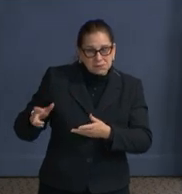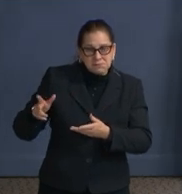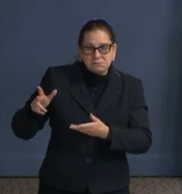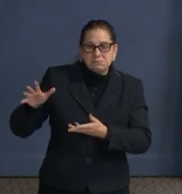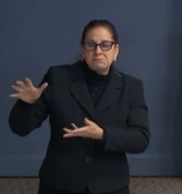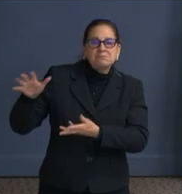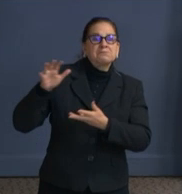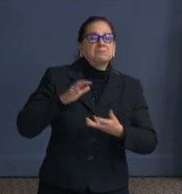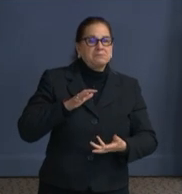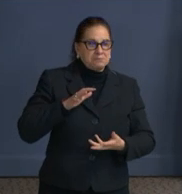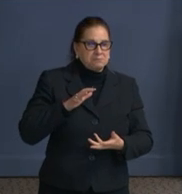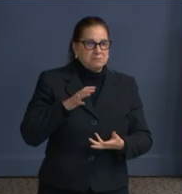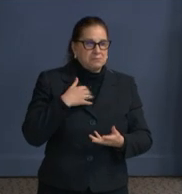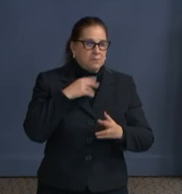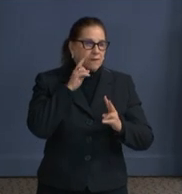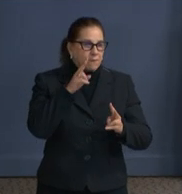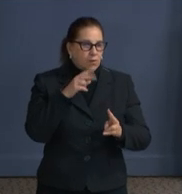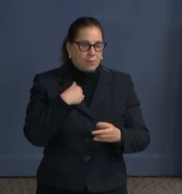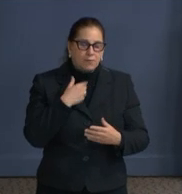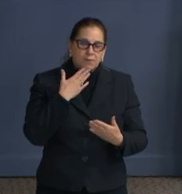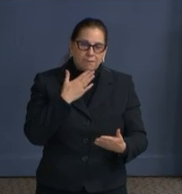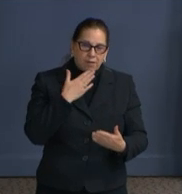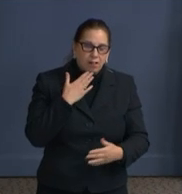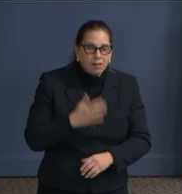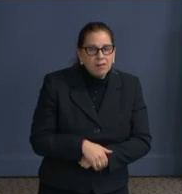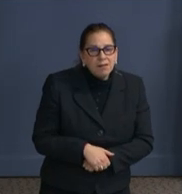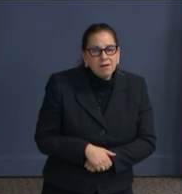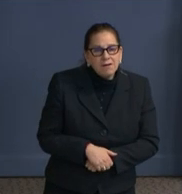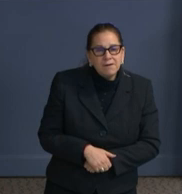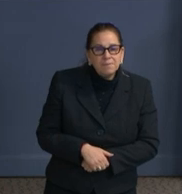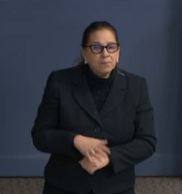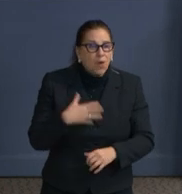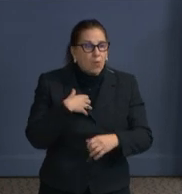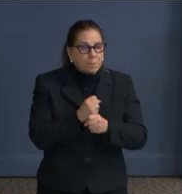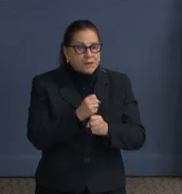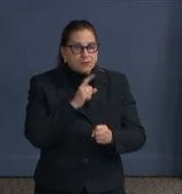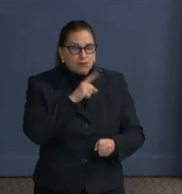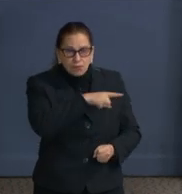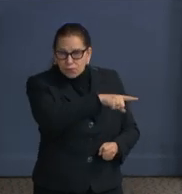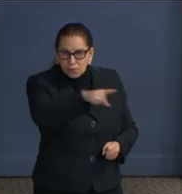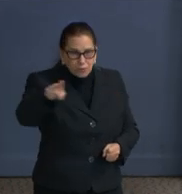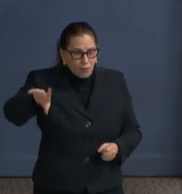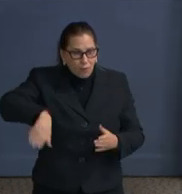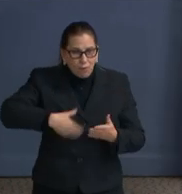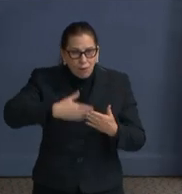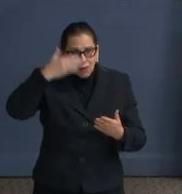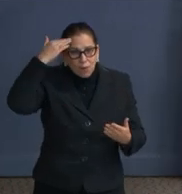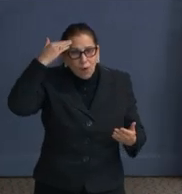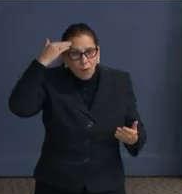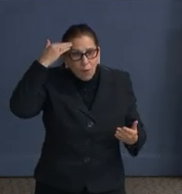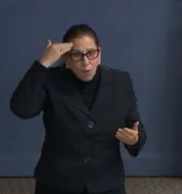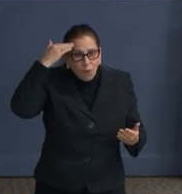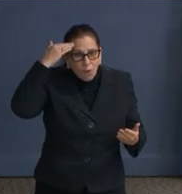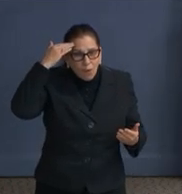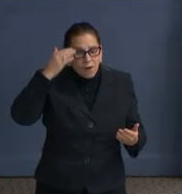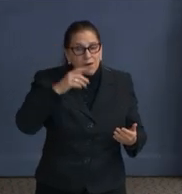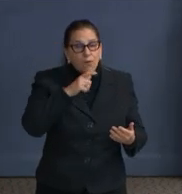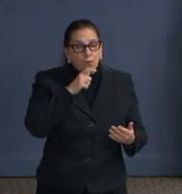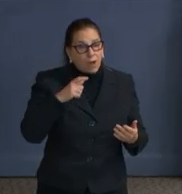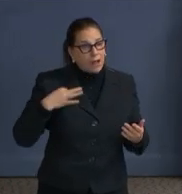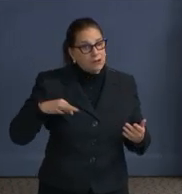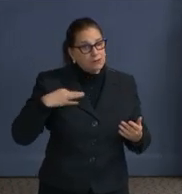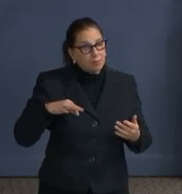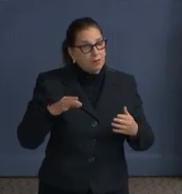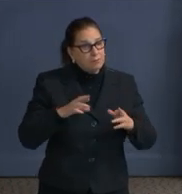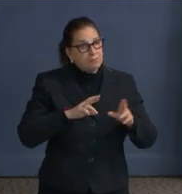And just a refresher, I want to make sure everyone knows, all of those who are eligible to get vaccinated in D